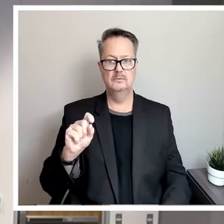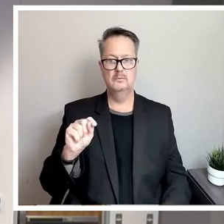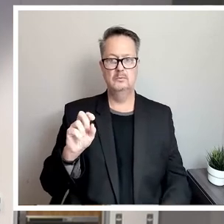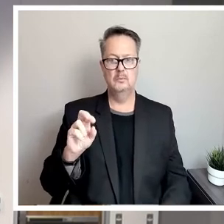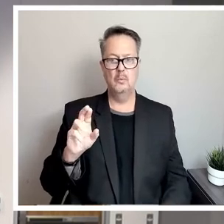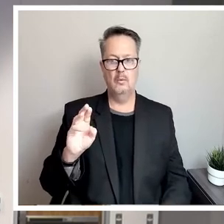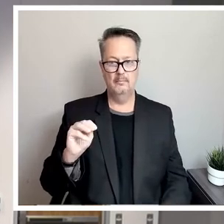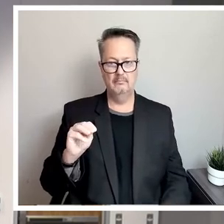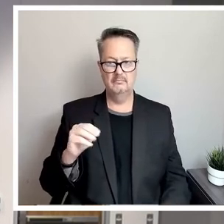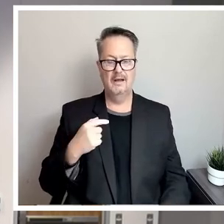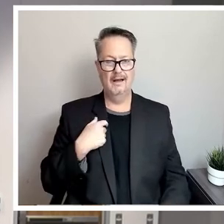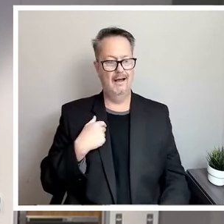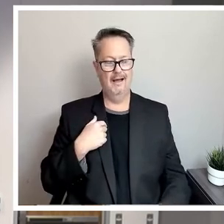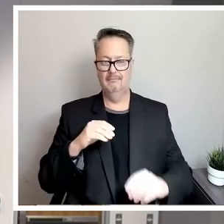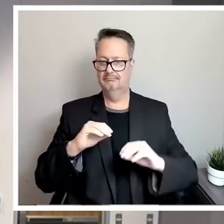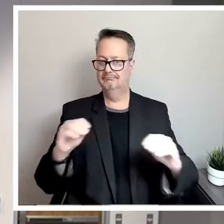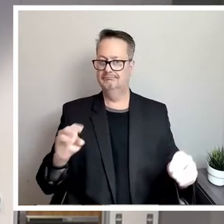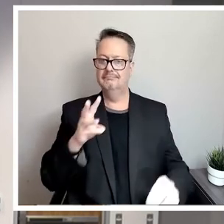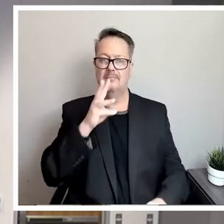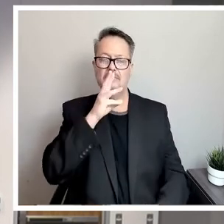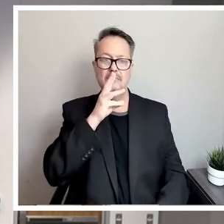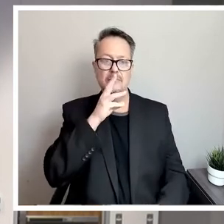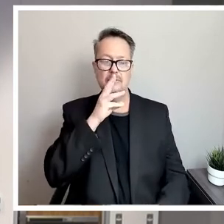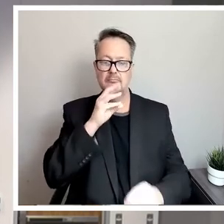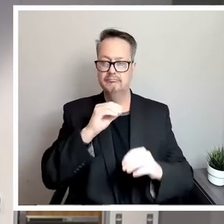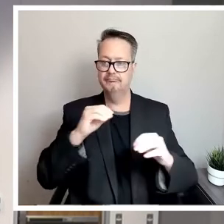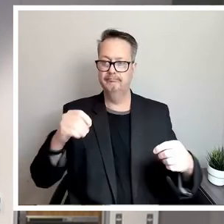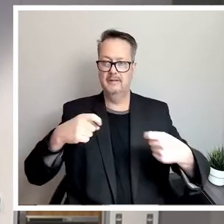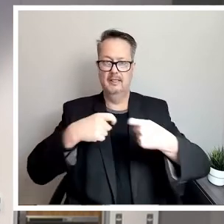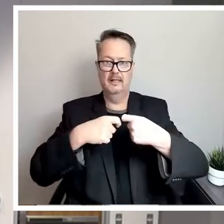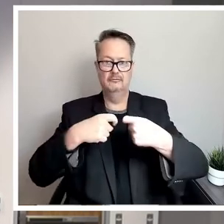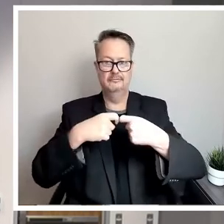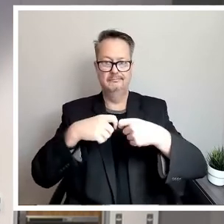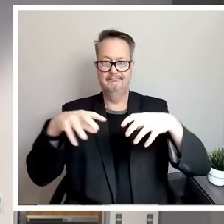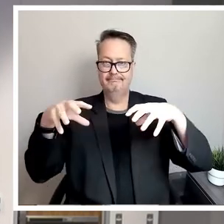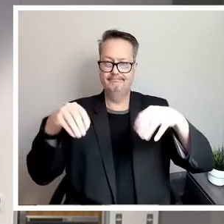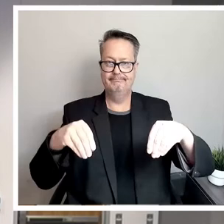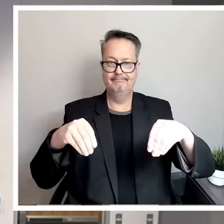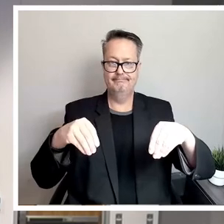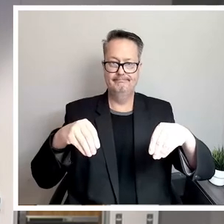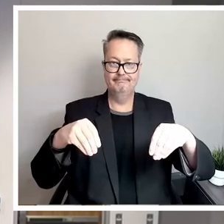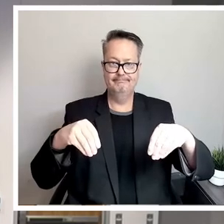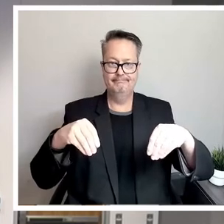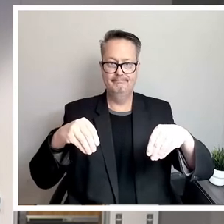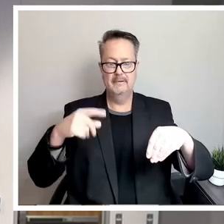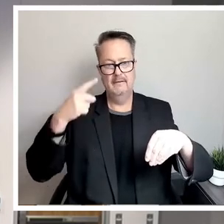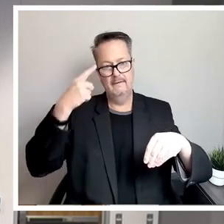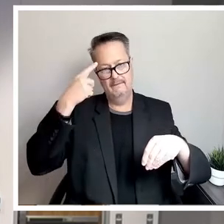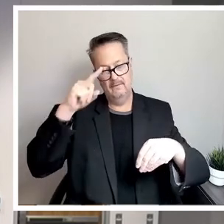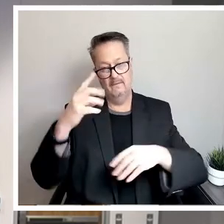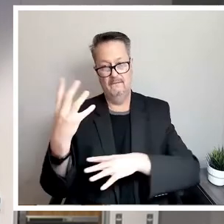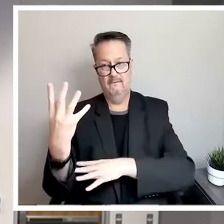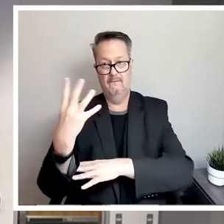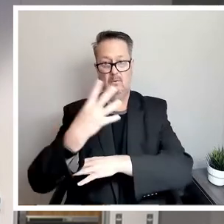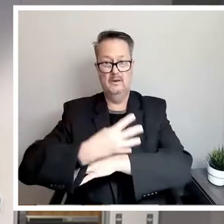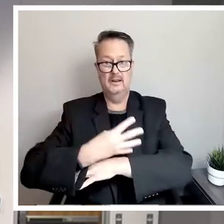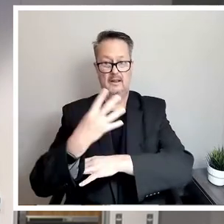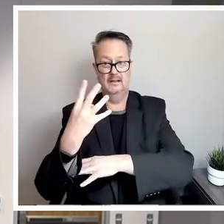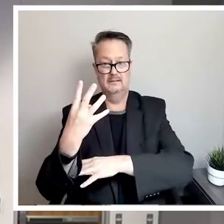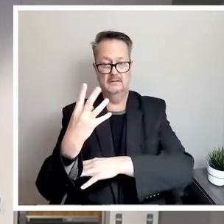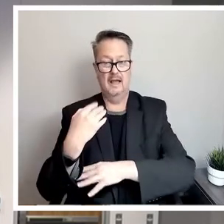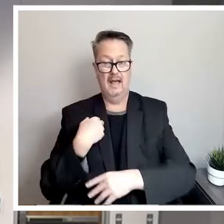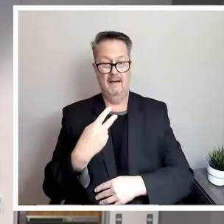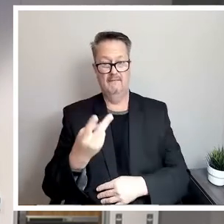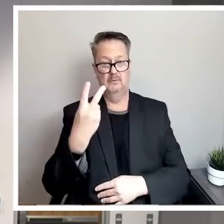of water and electricity for four days. I do have two small children.